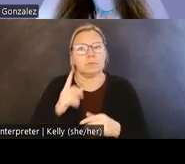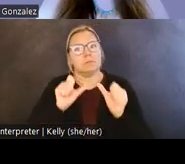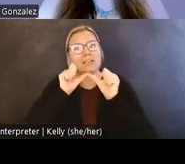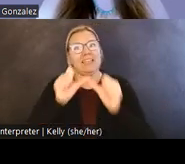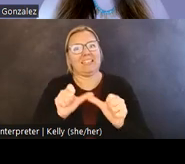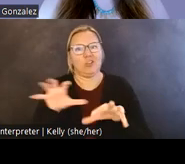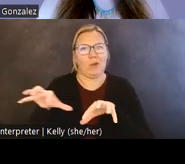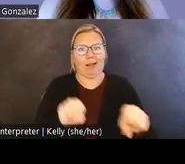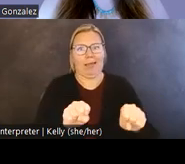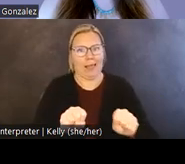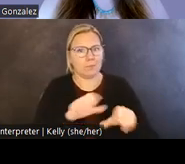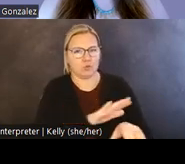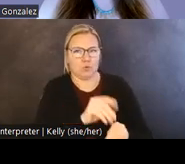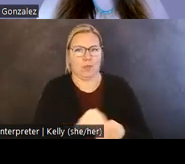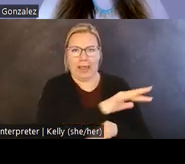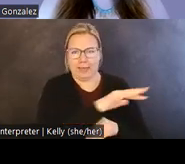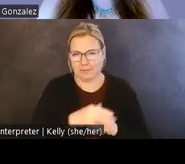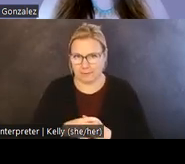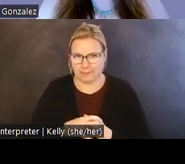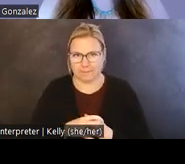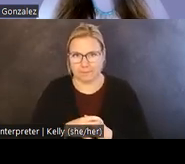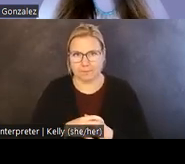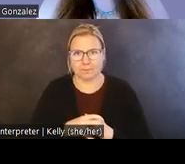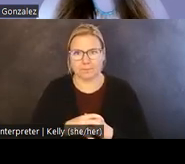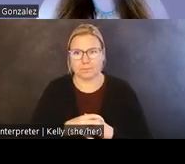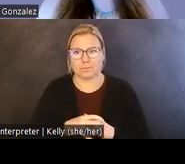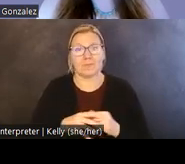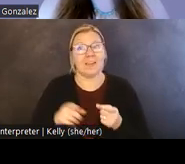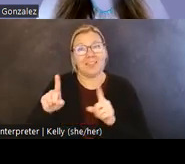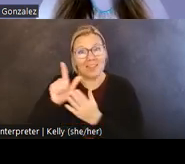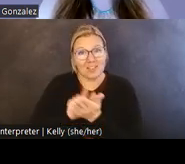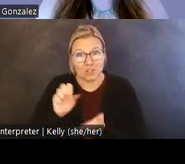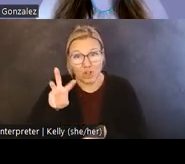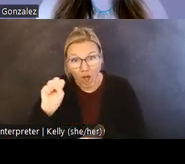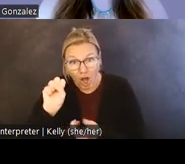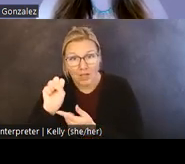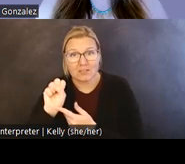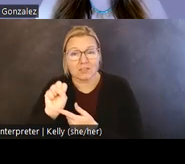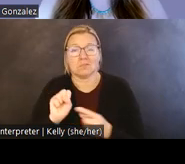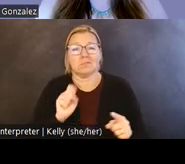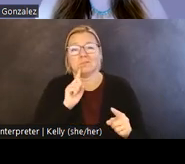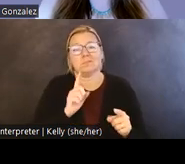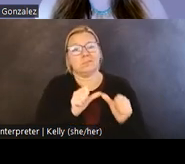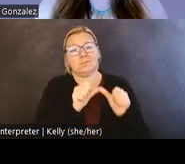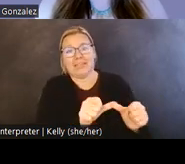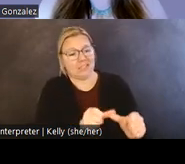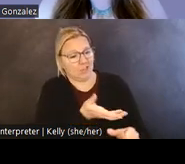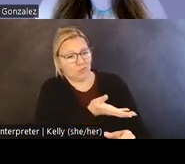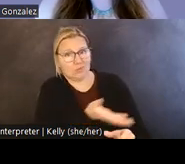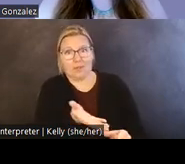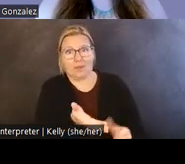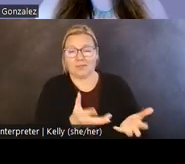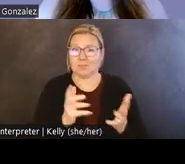claim to Indigenous lands. The enactment of these laws, in turn, further cements these settler claims by